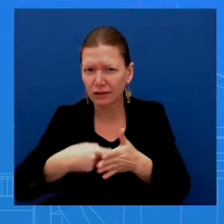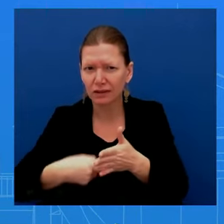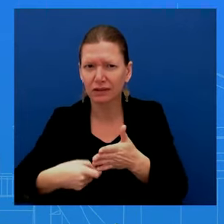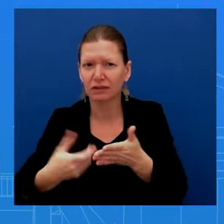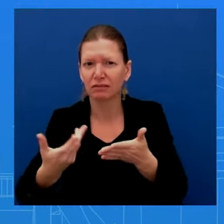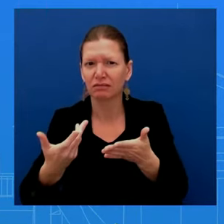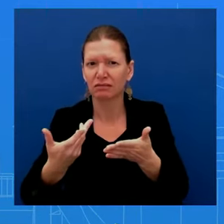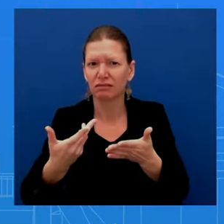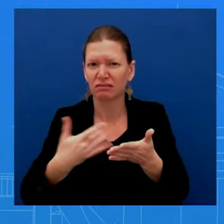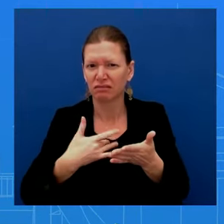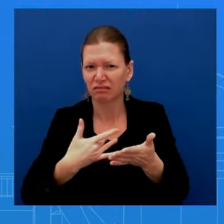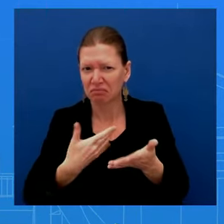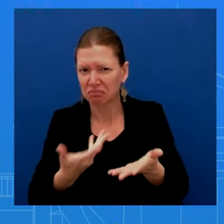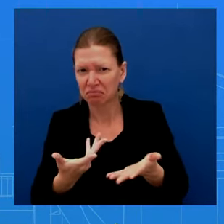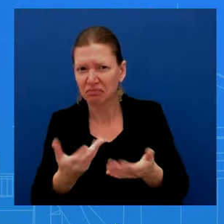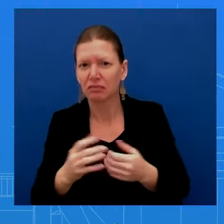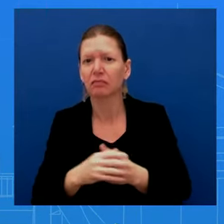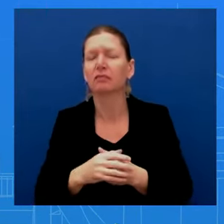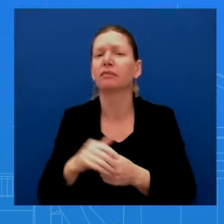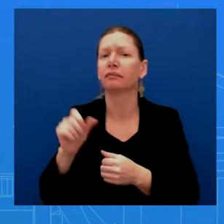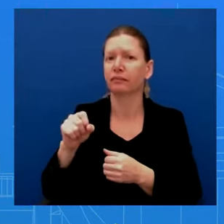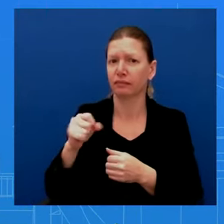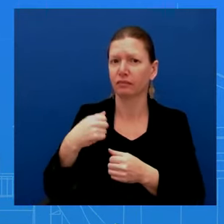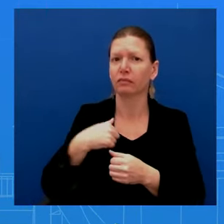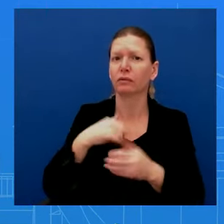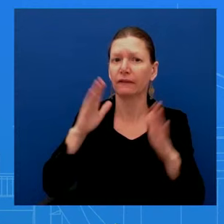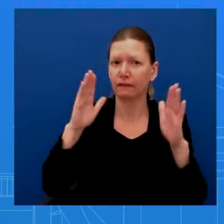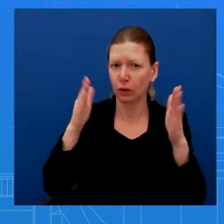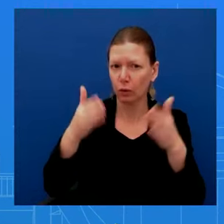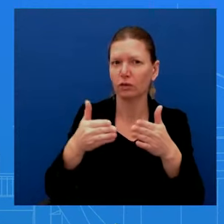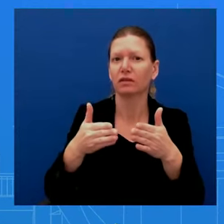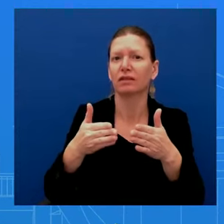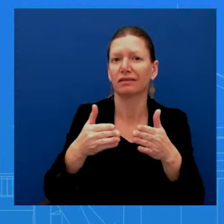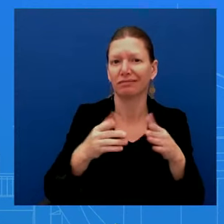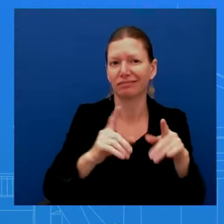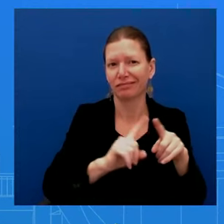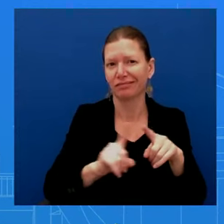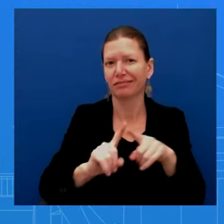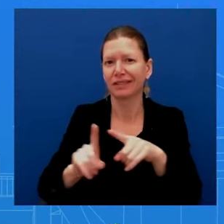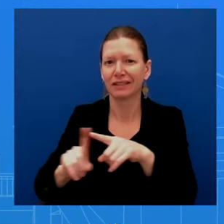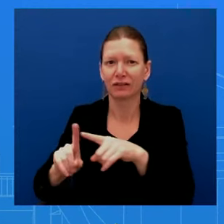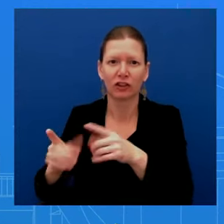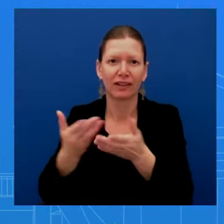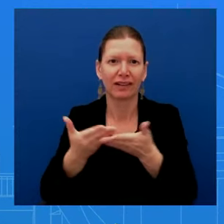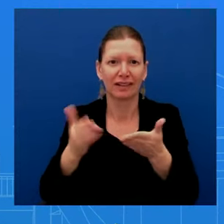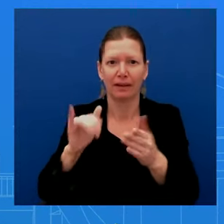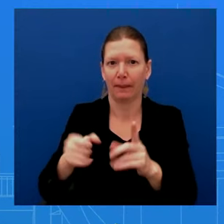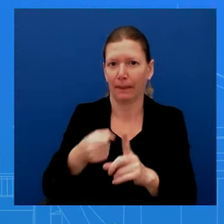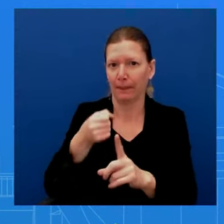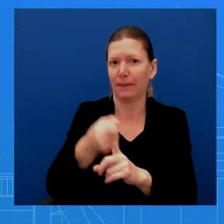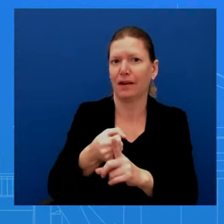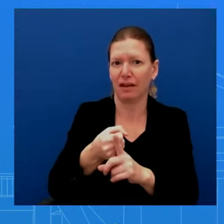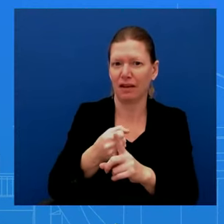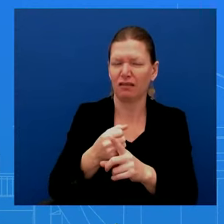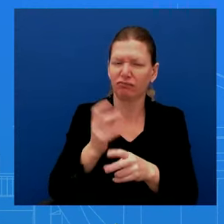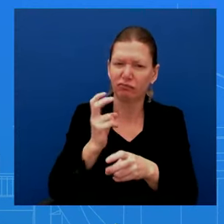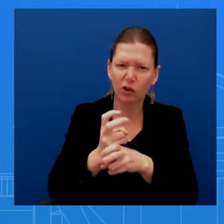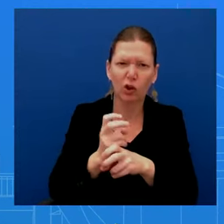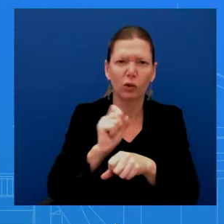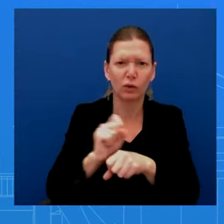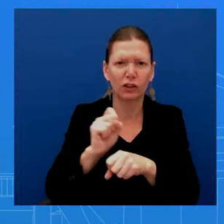expenditures that hardworking American families make every week. Food prices is very important. We've actually seen